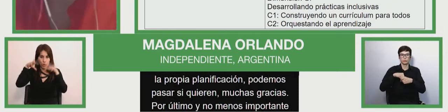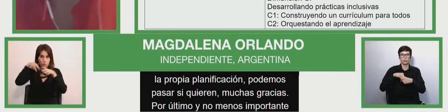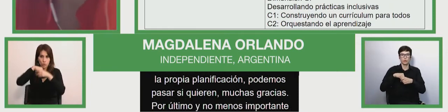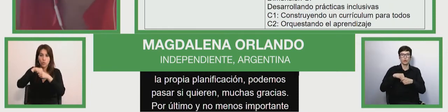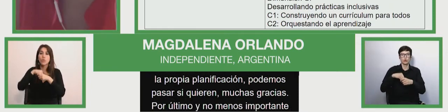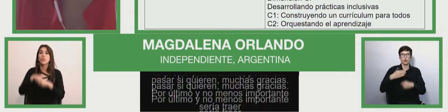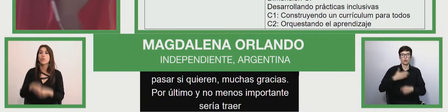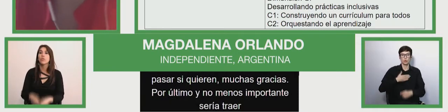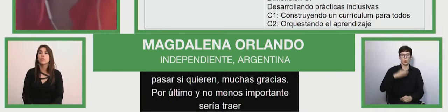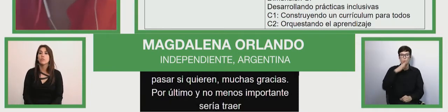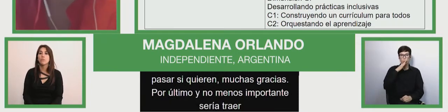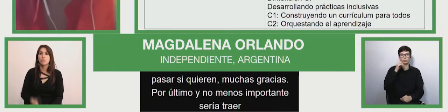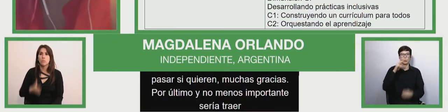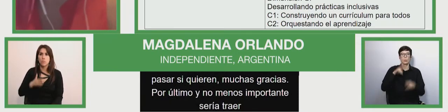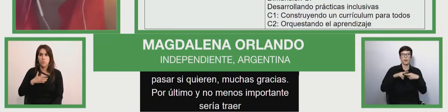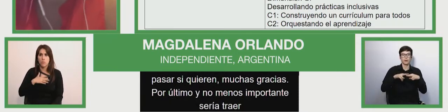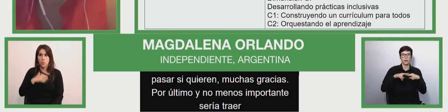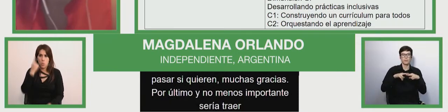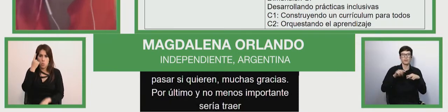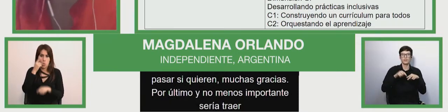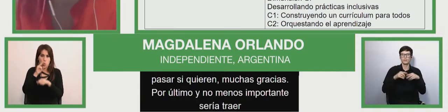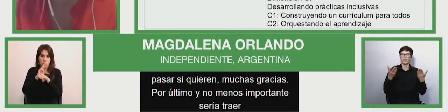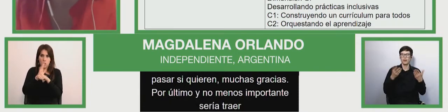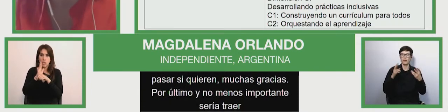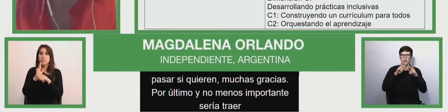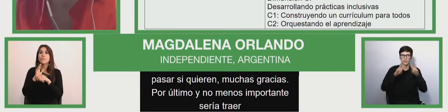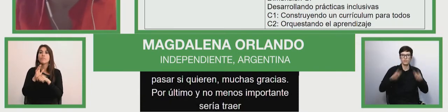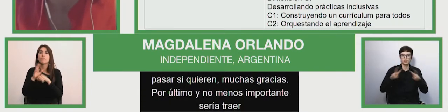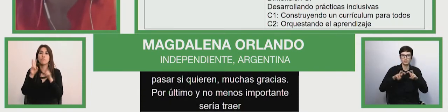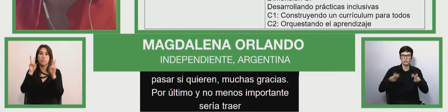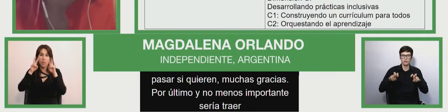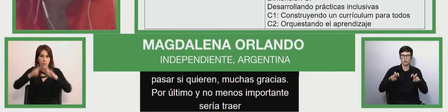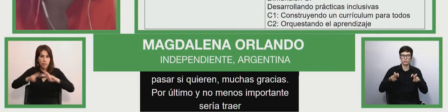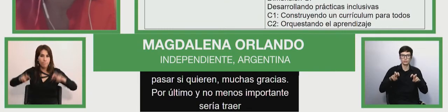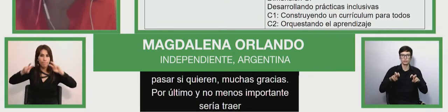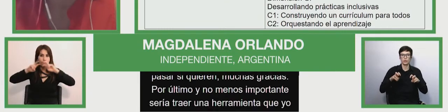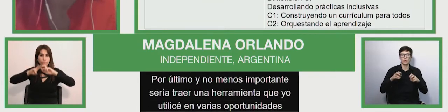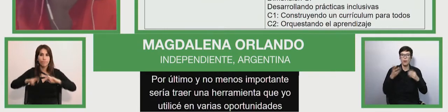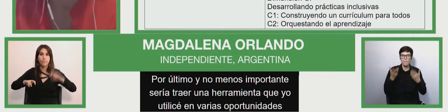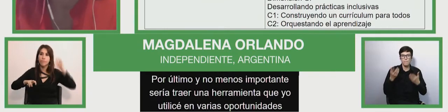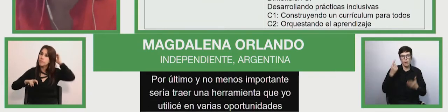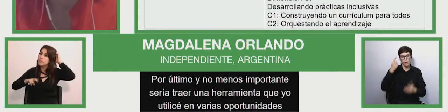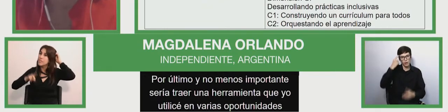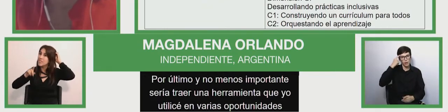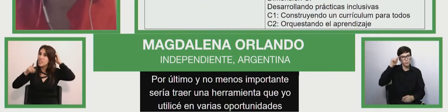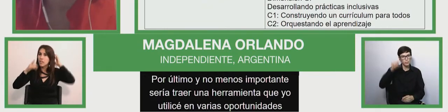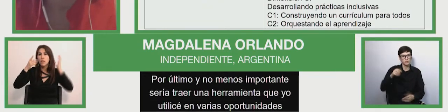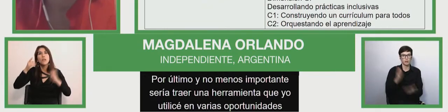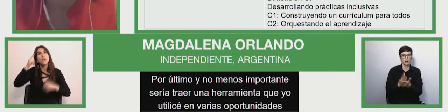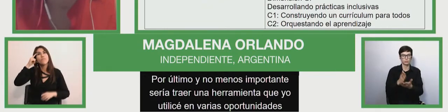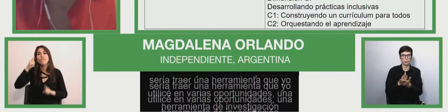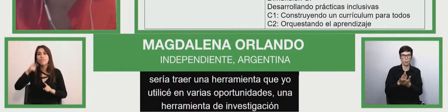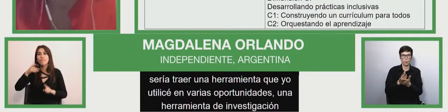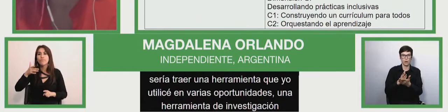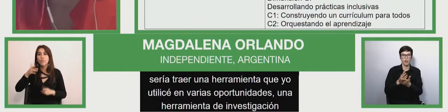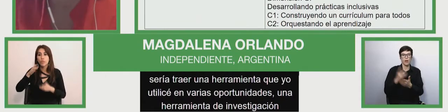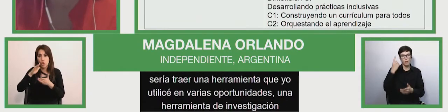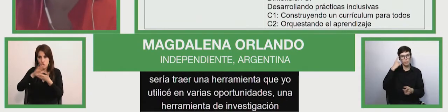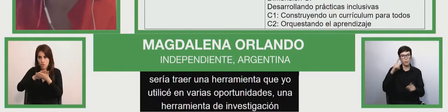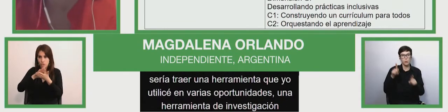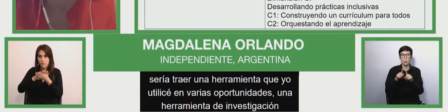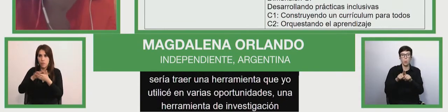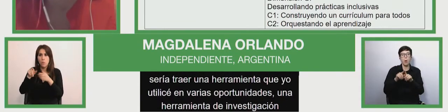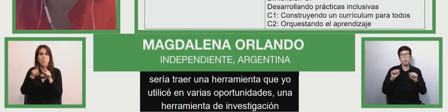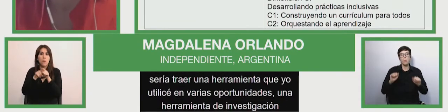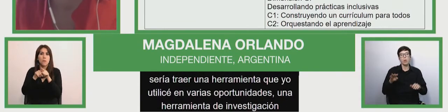inclusion index is tool i've used several times this thought for schools but cannot be used to